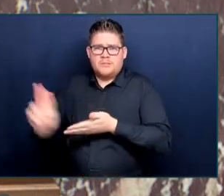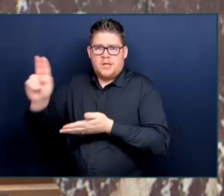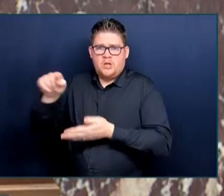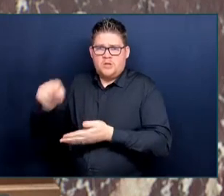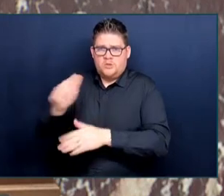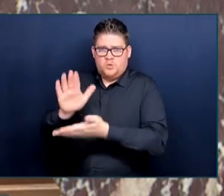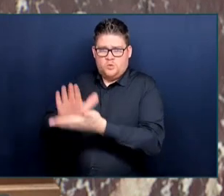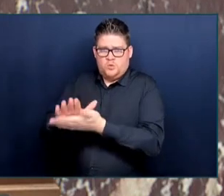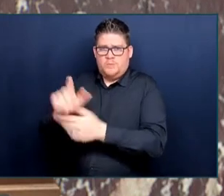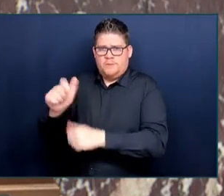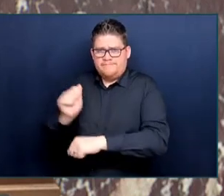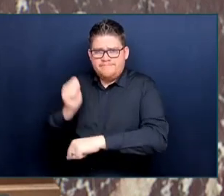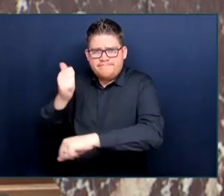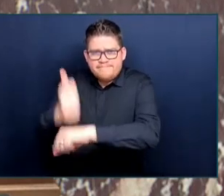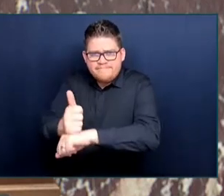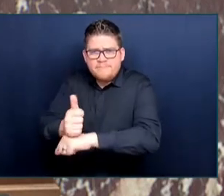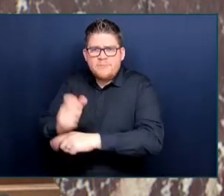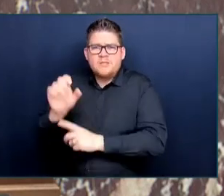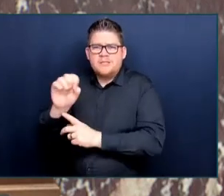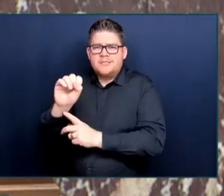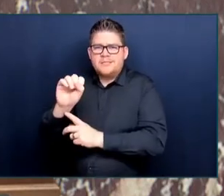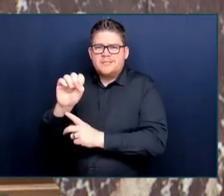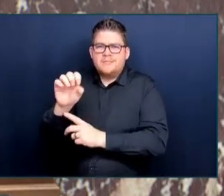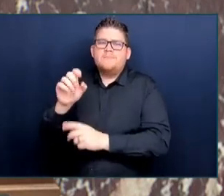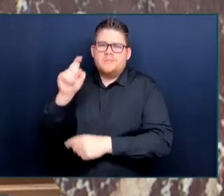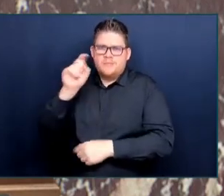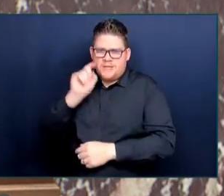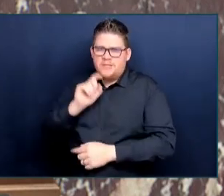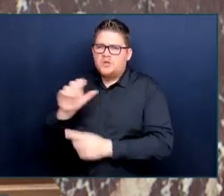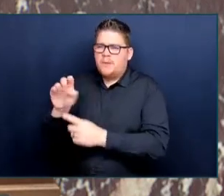on every campus in British Columbia.